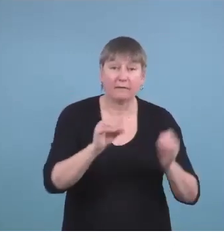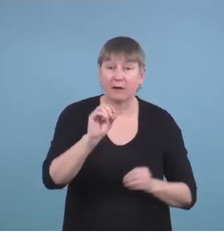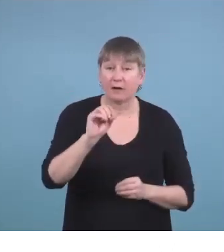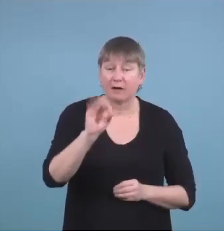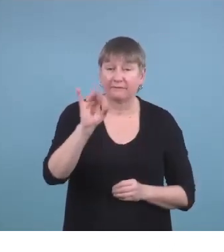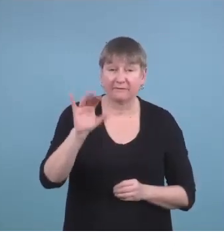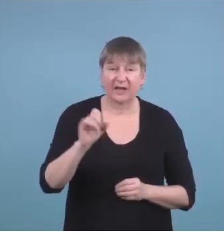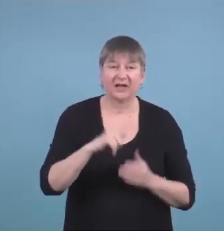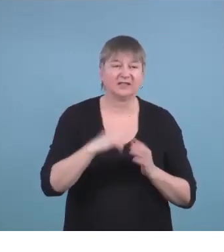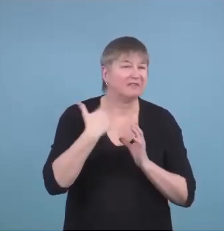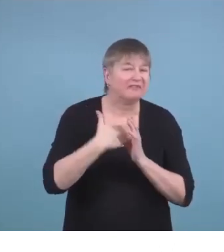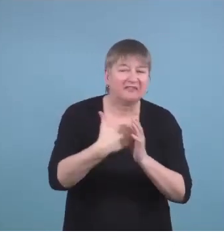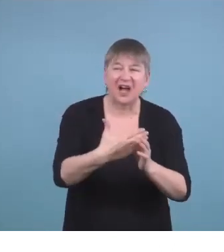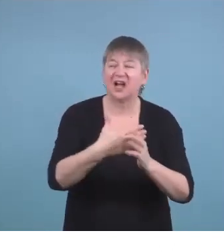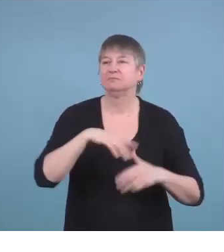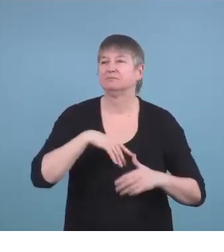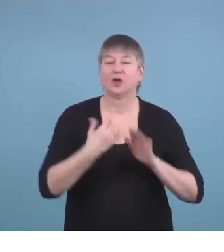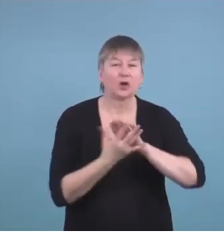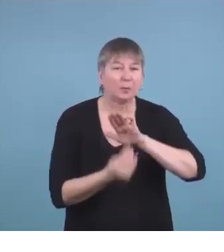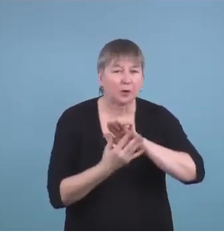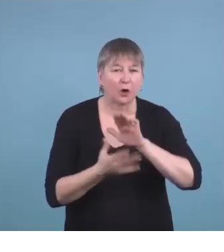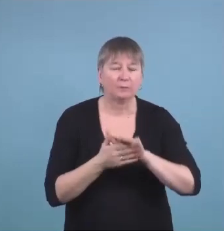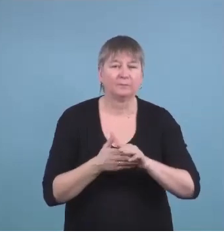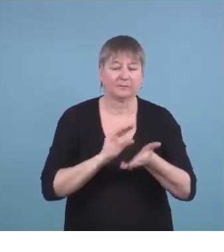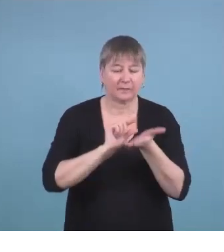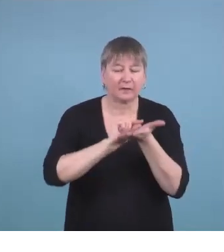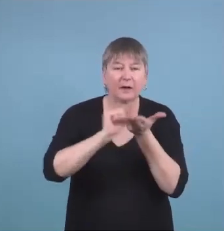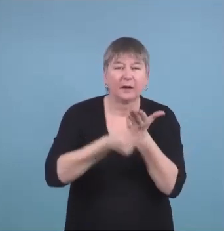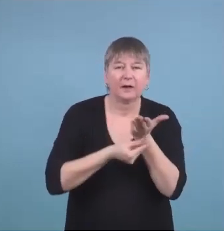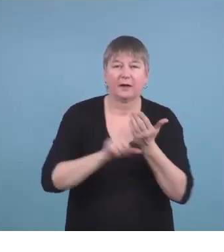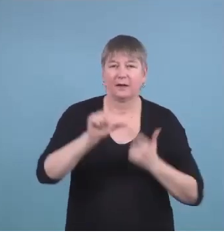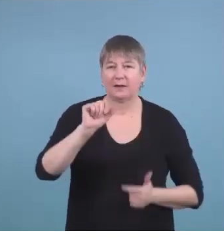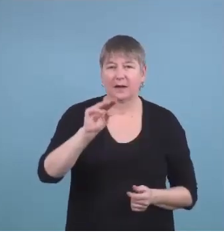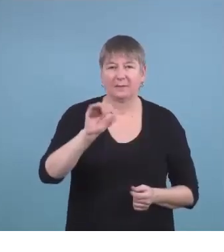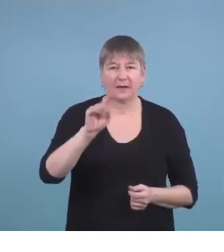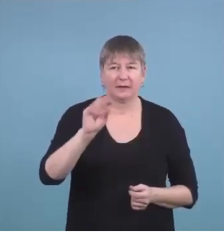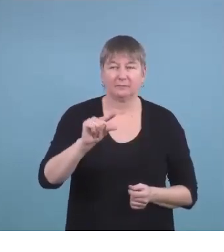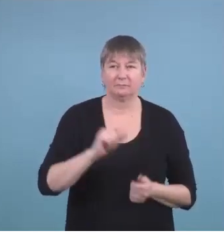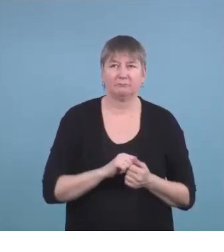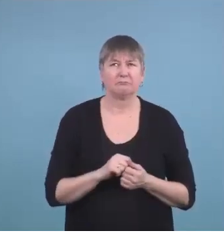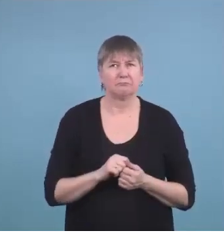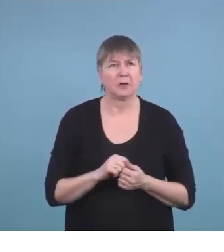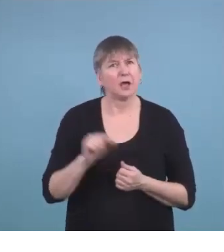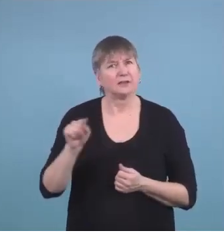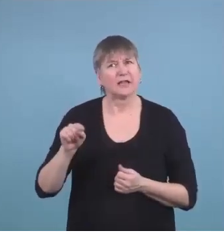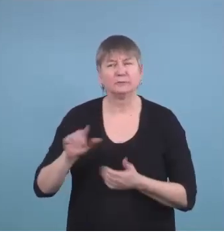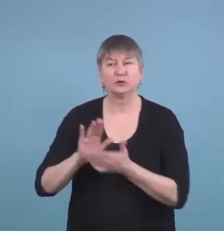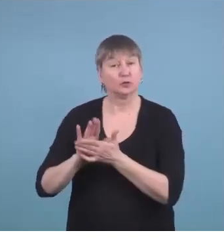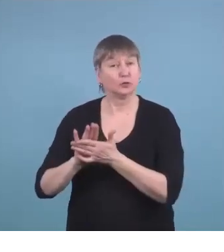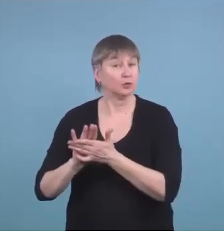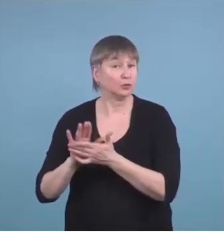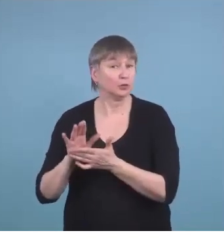filing photocopying laminating we have some who work as TAs